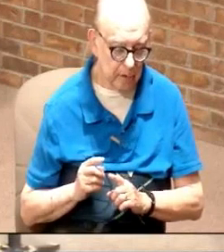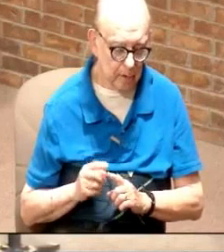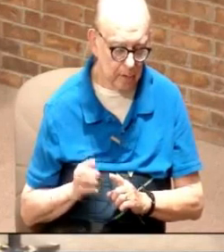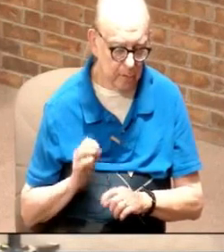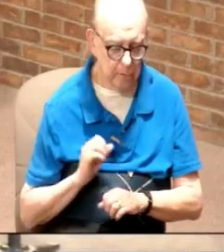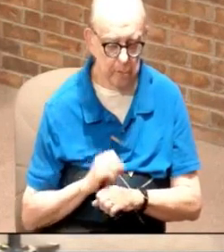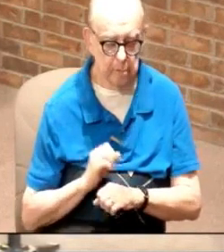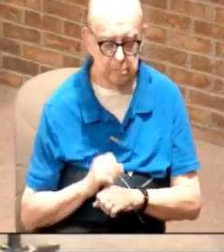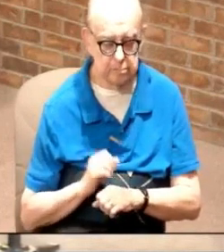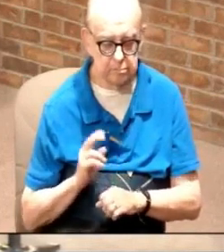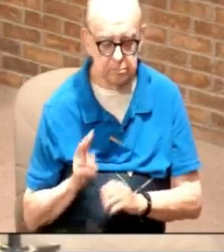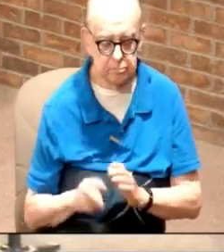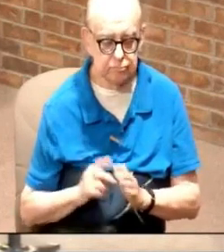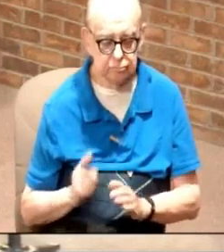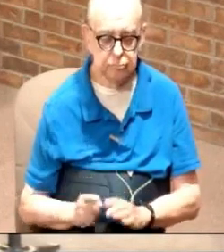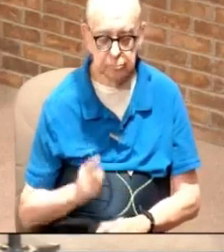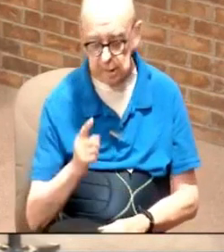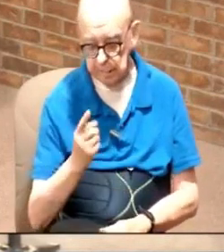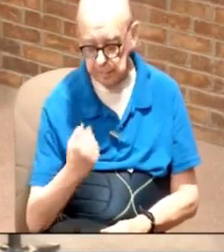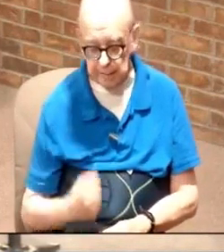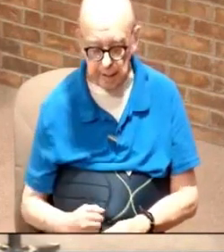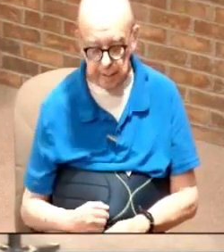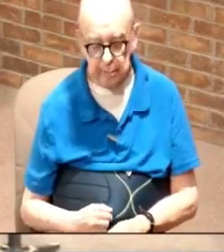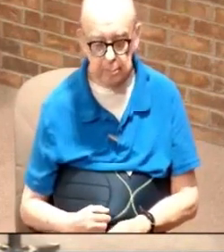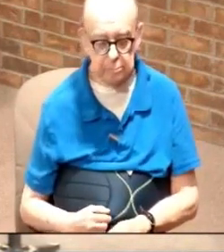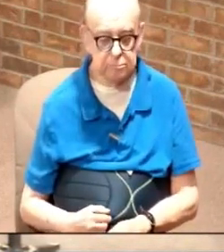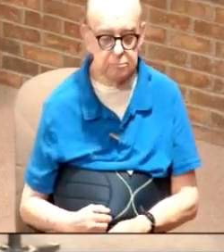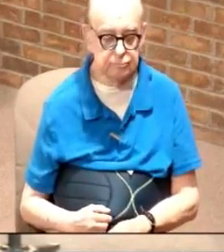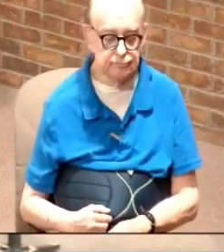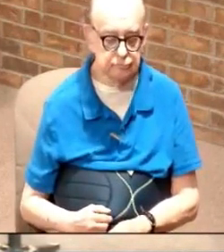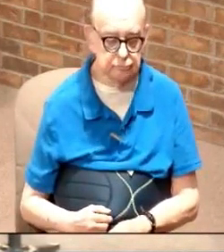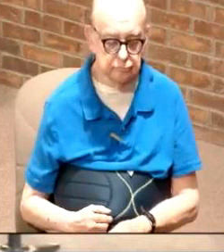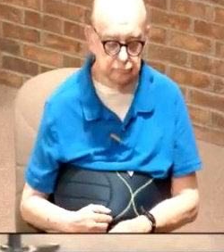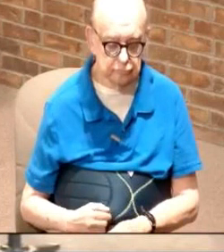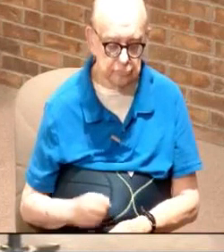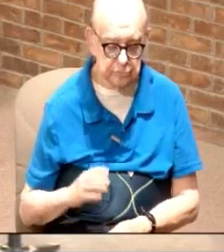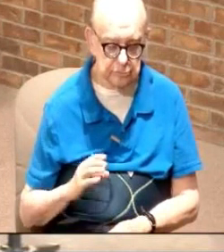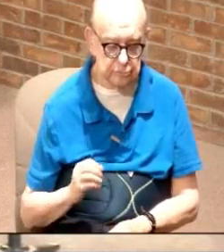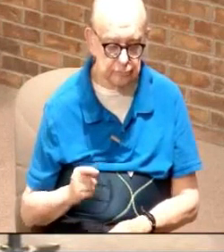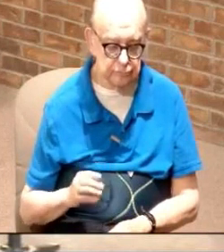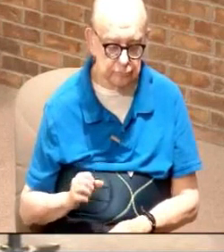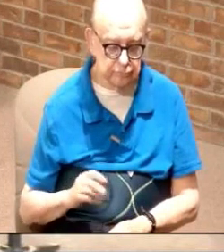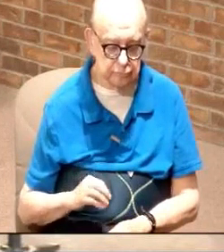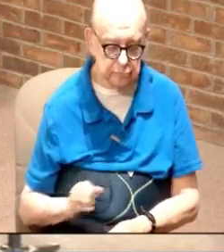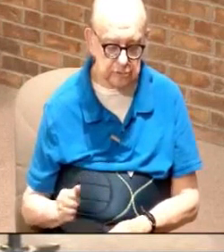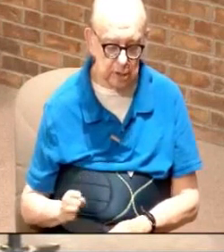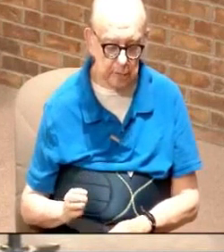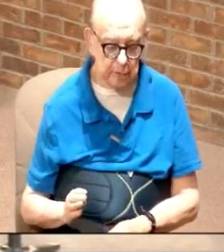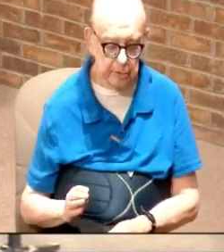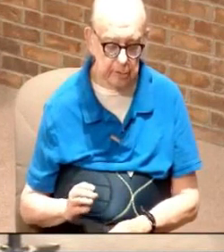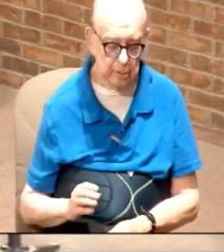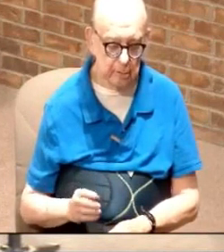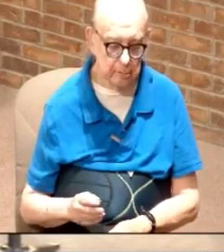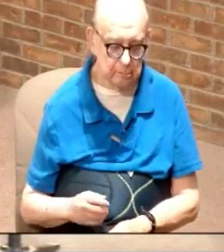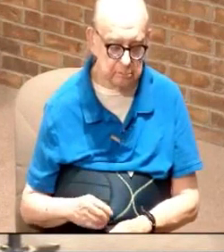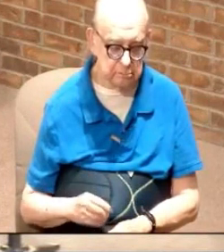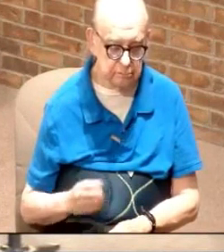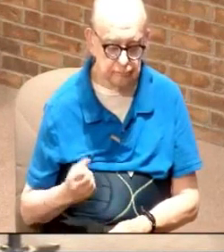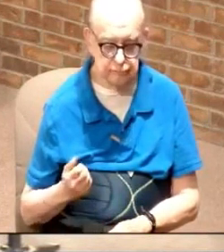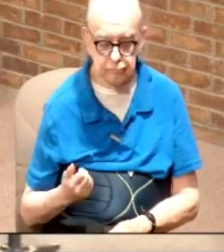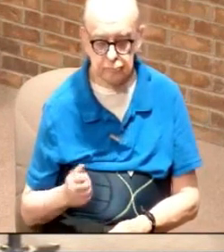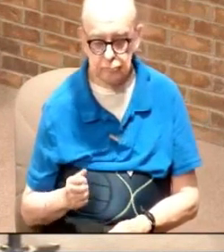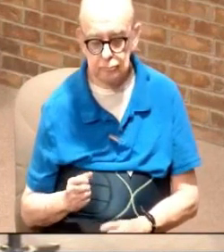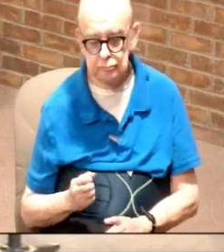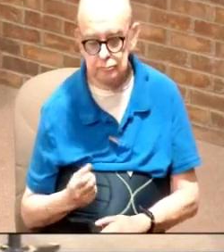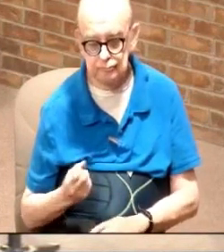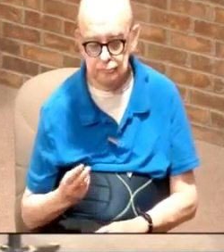two hours up two hours back and a lot of times working in the very beginning 10 to 12 to 14